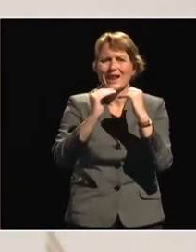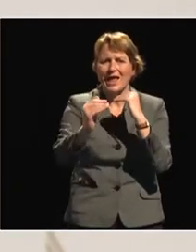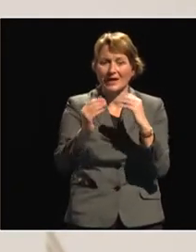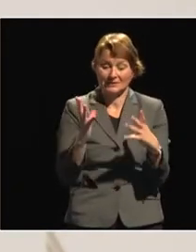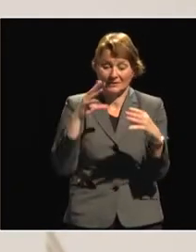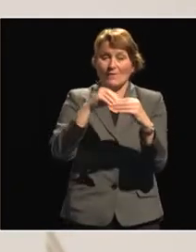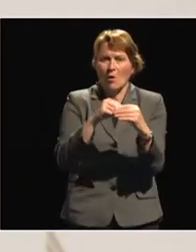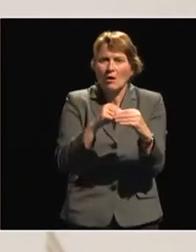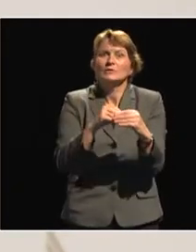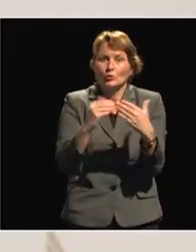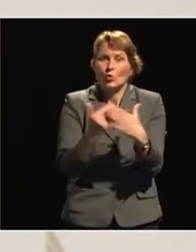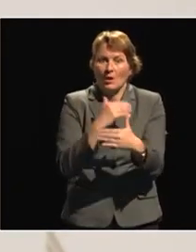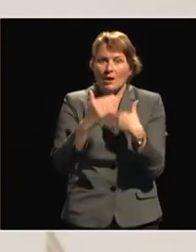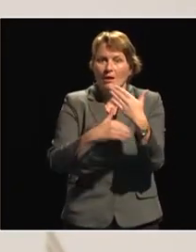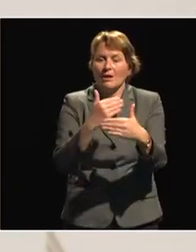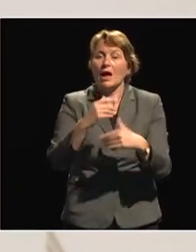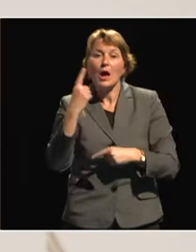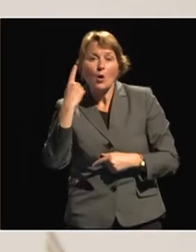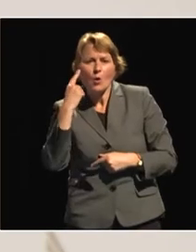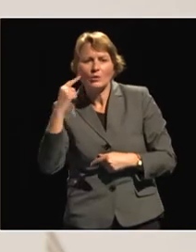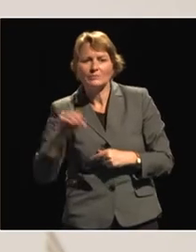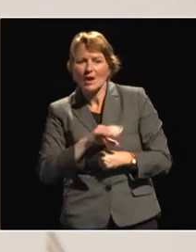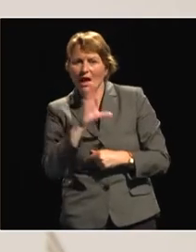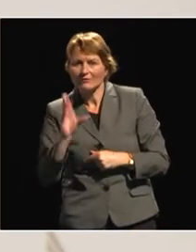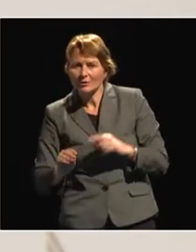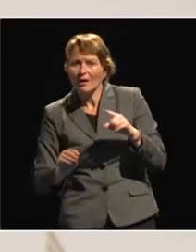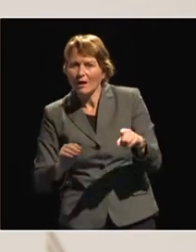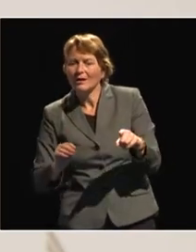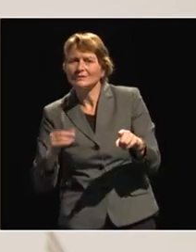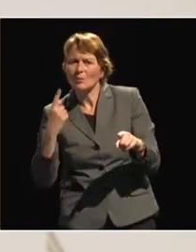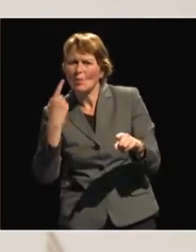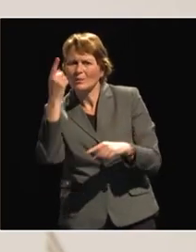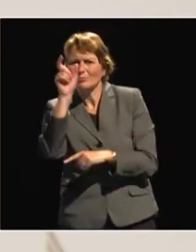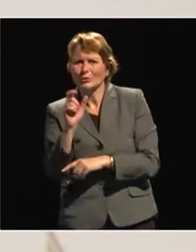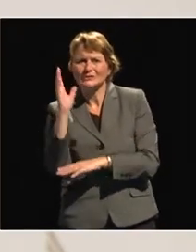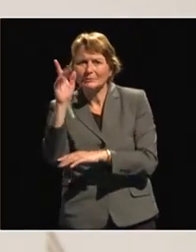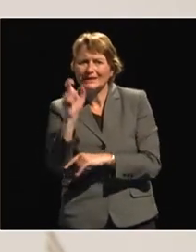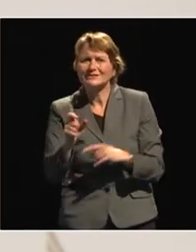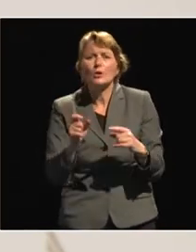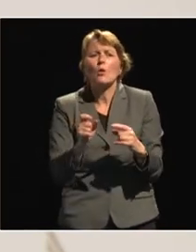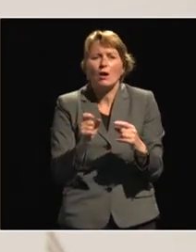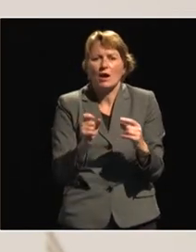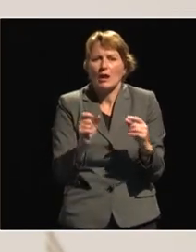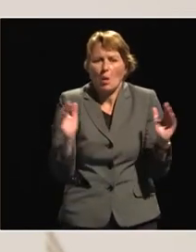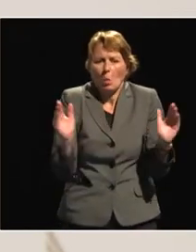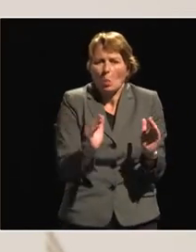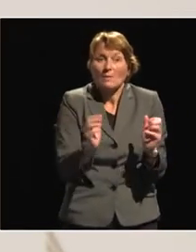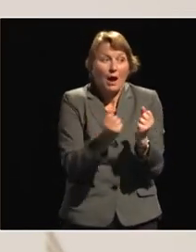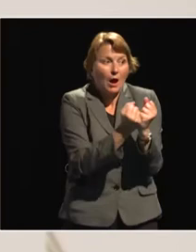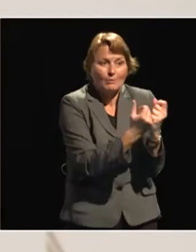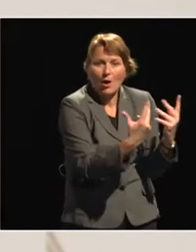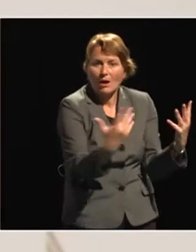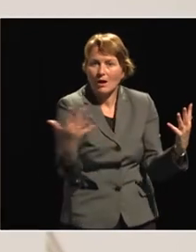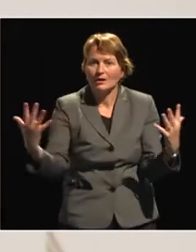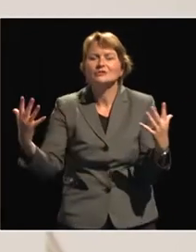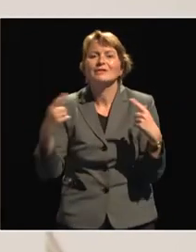by one intervention from Africa speaker, the capacity to access to the